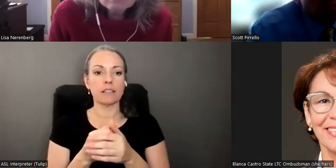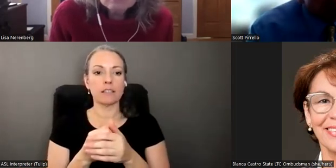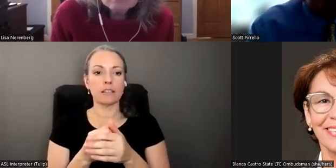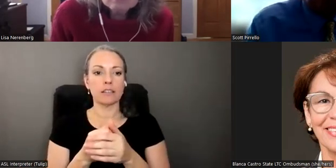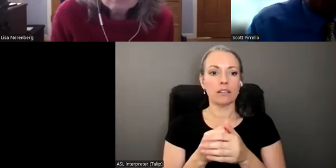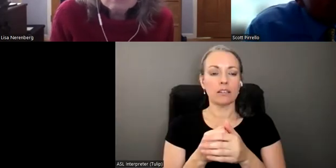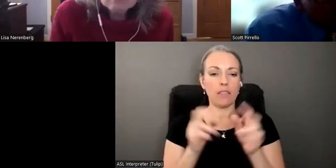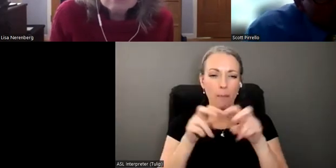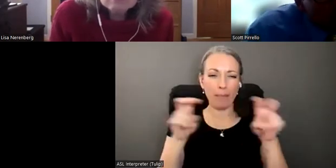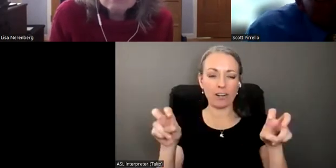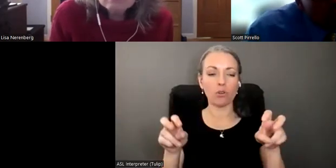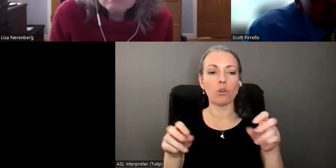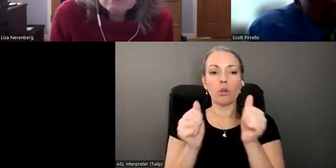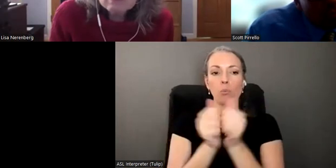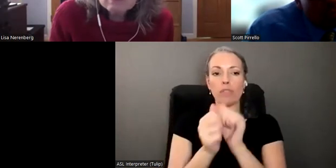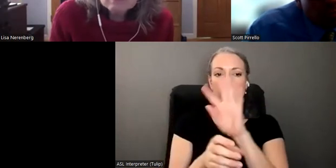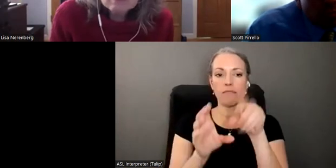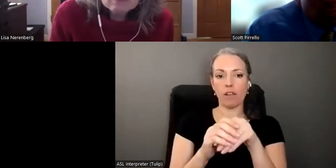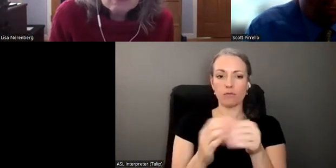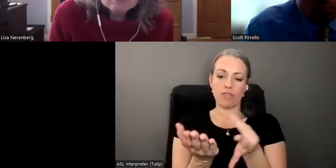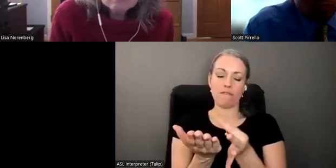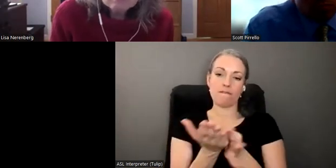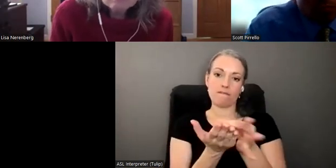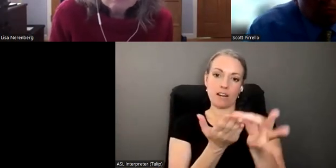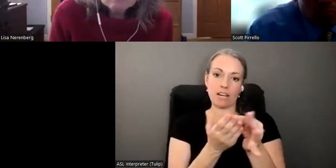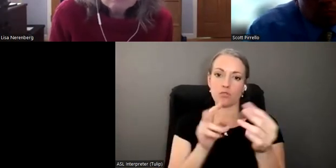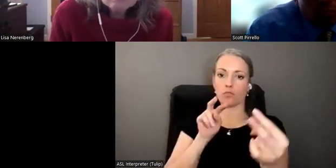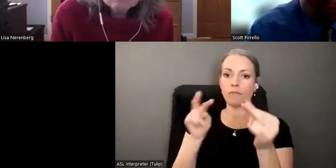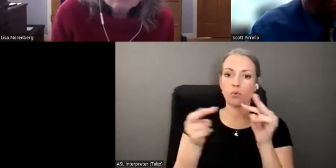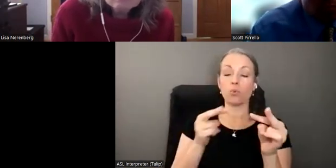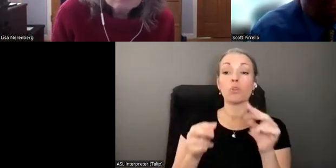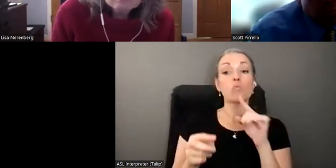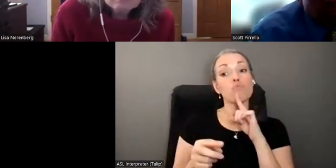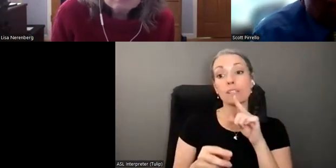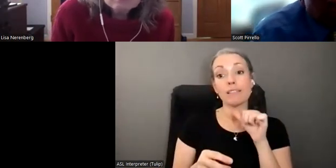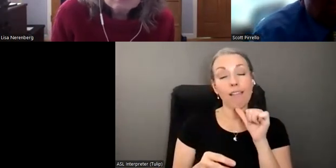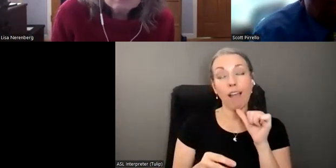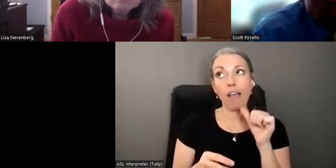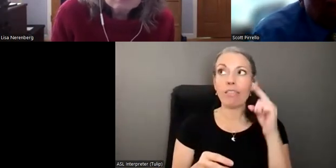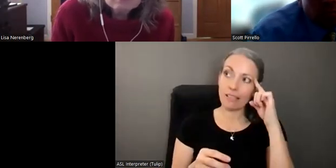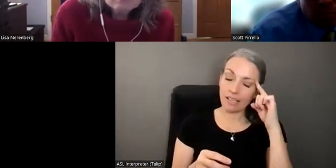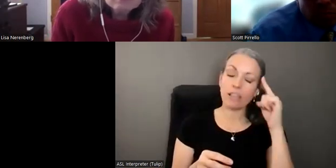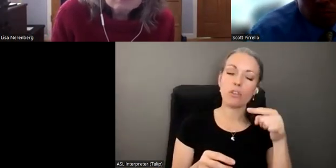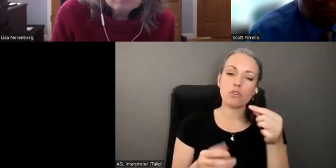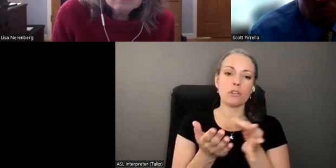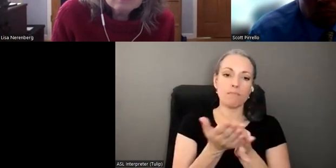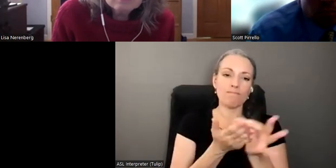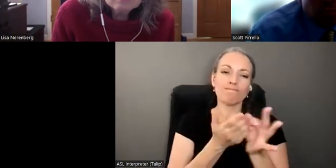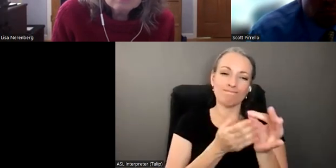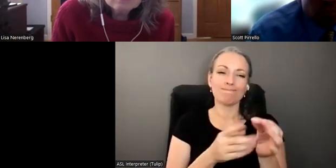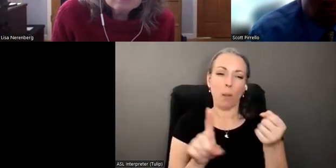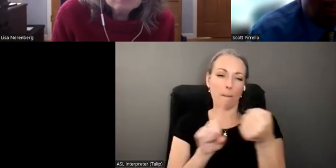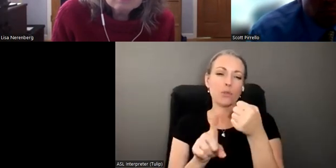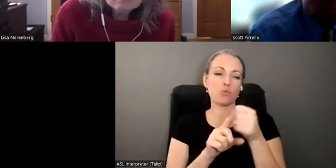panel is with regards to, again, to the financial aspects, um, definitely not assuming that there is financial abuse, but knowing that,